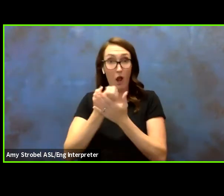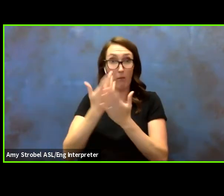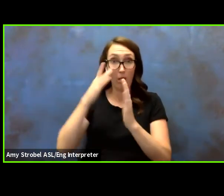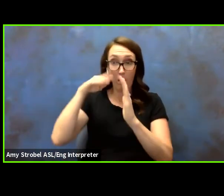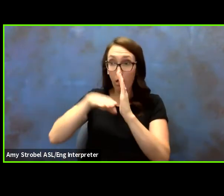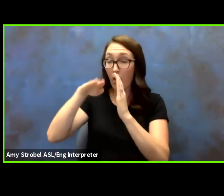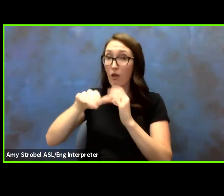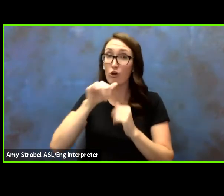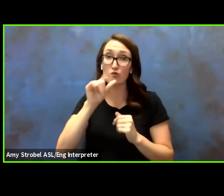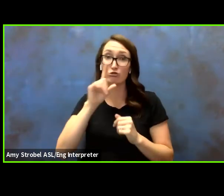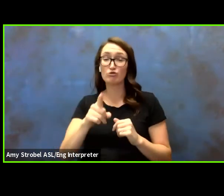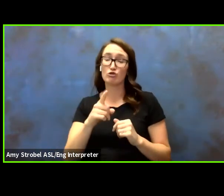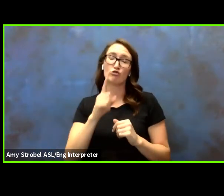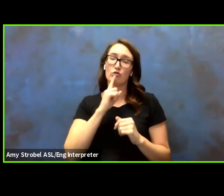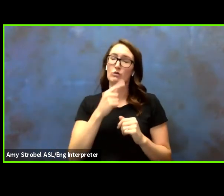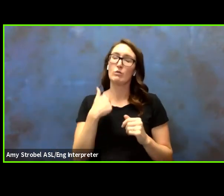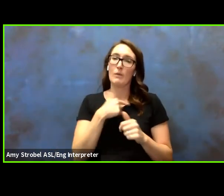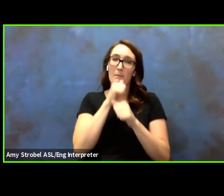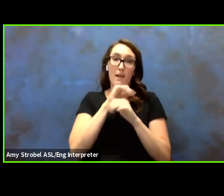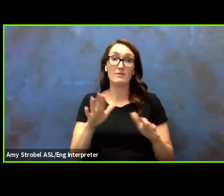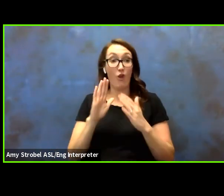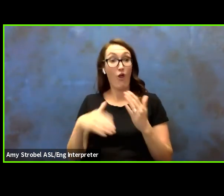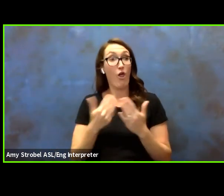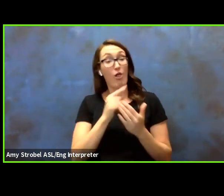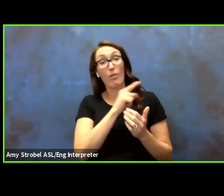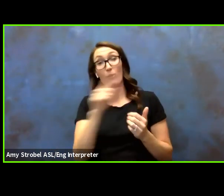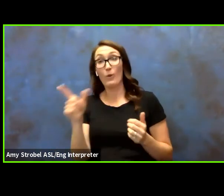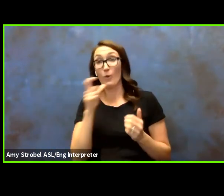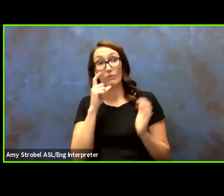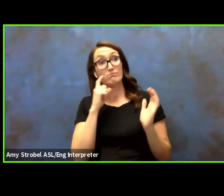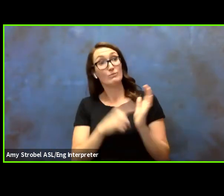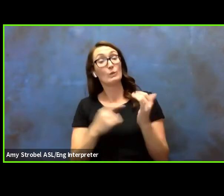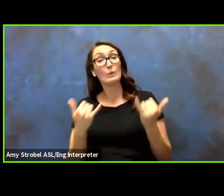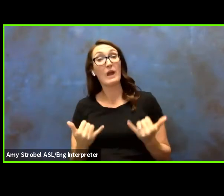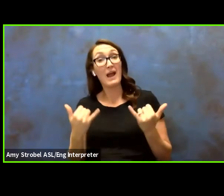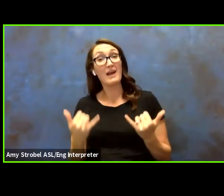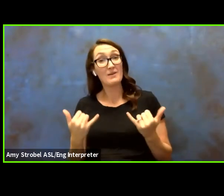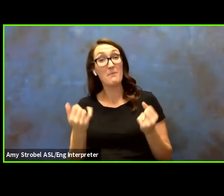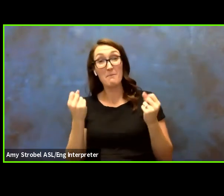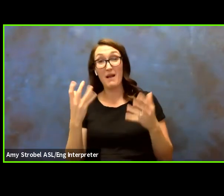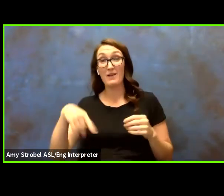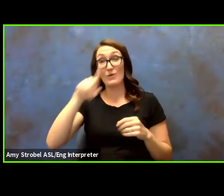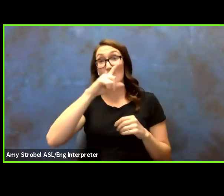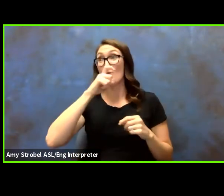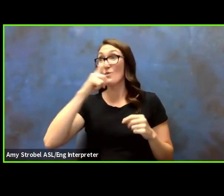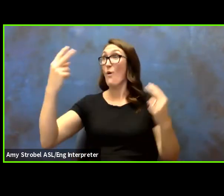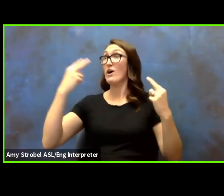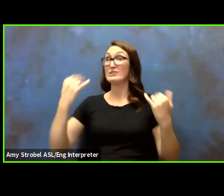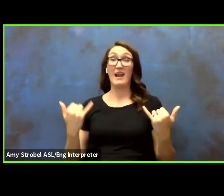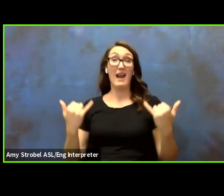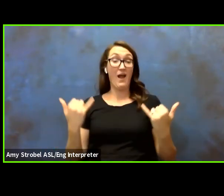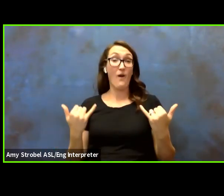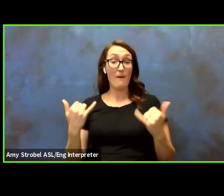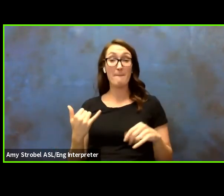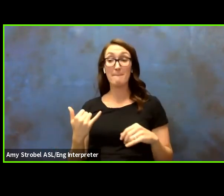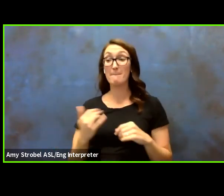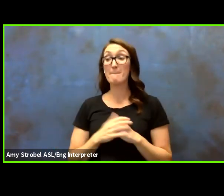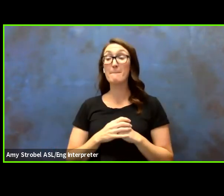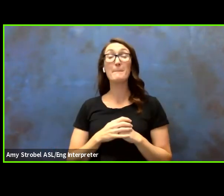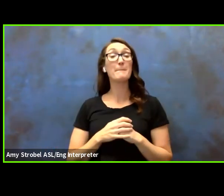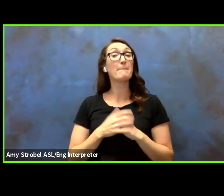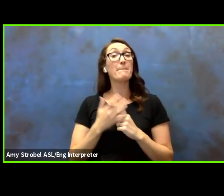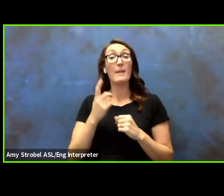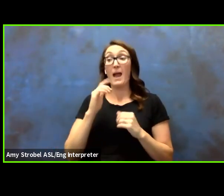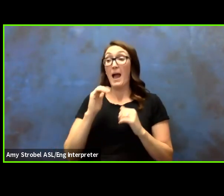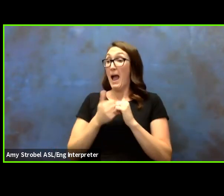to have all of you, everyone who was acknowledged today and many of those of you who are watching us right now. Now, the only way we are going to